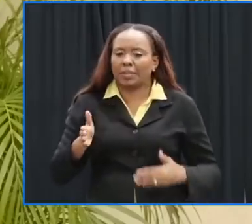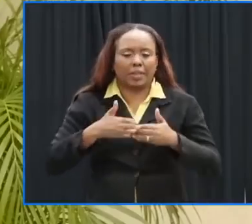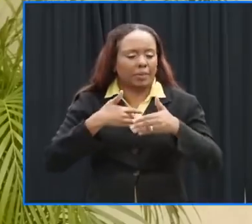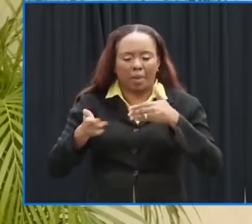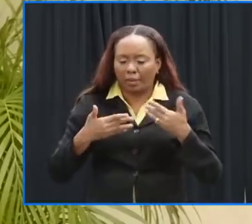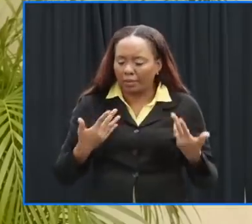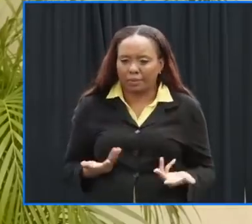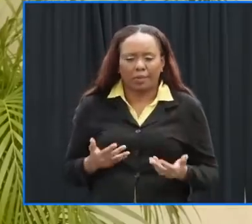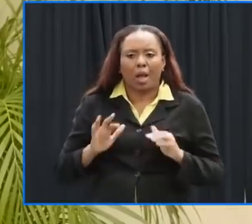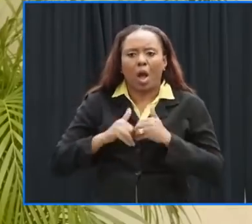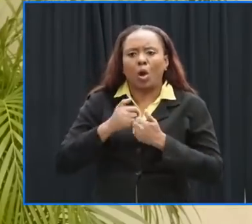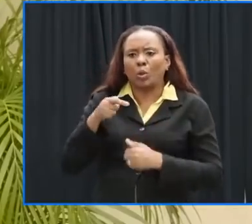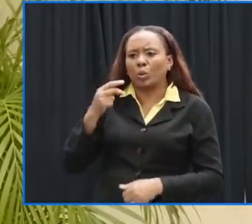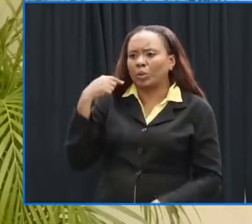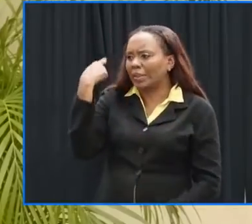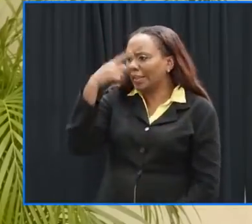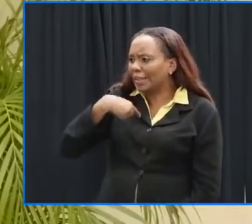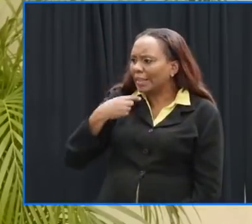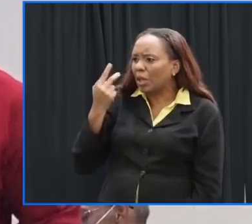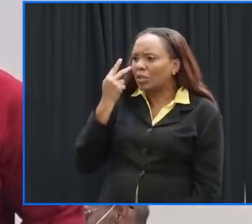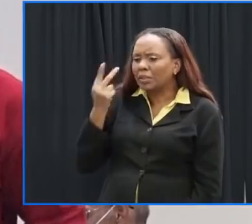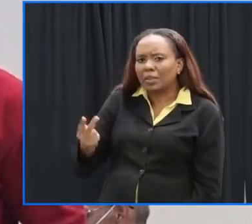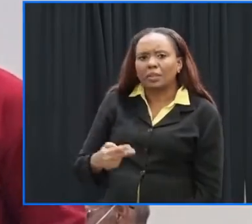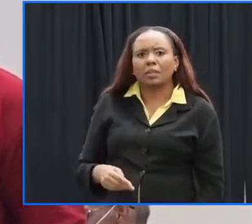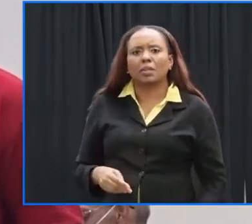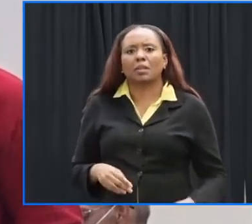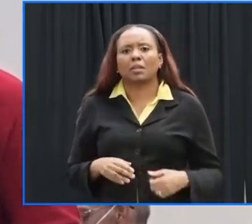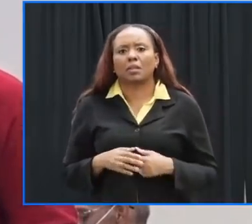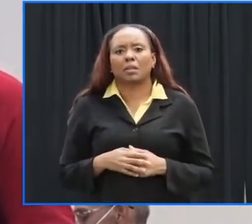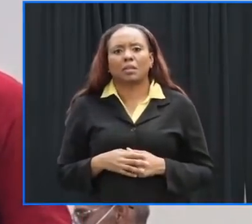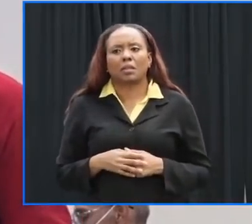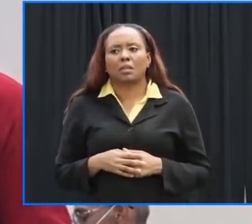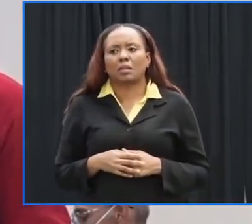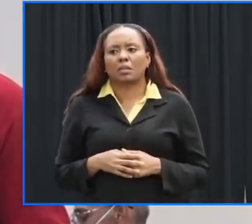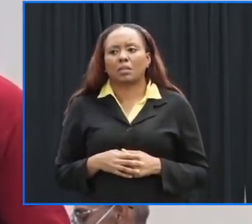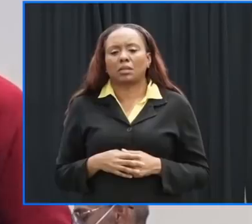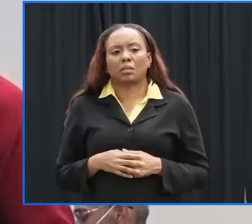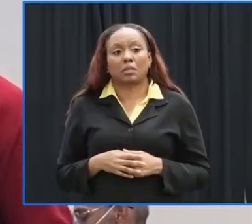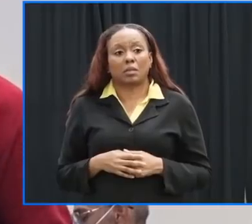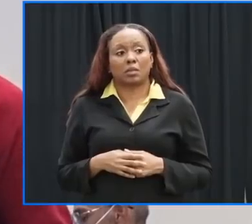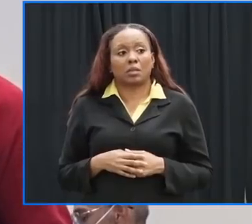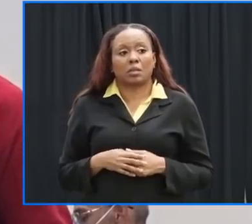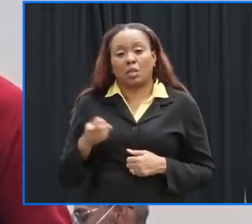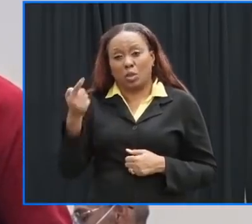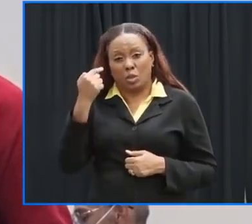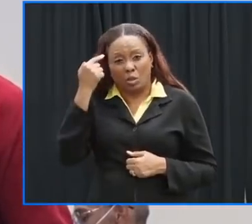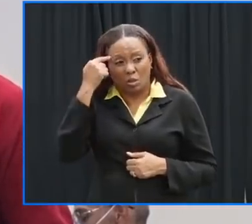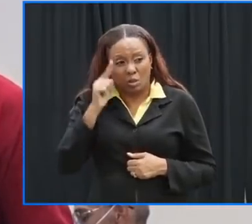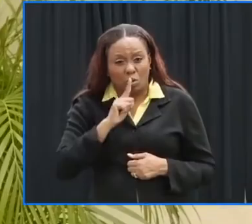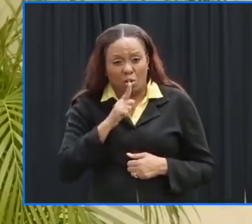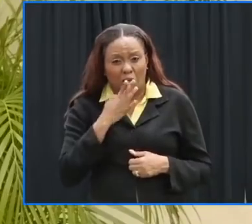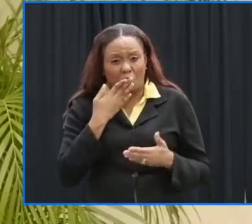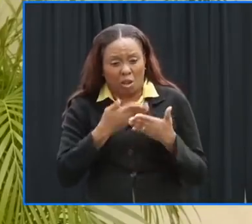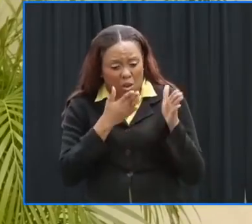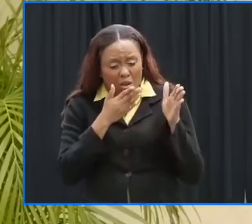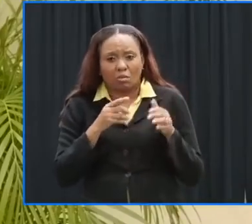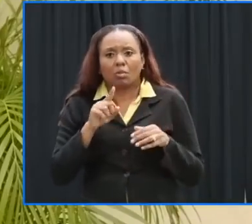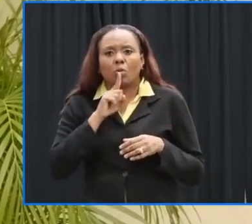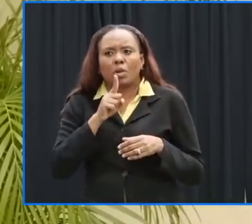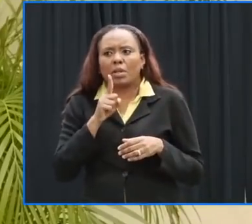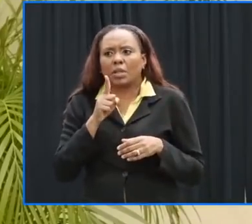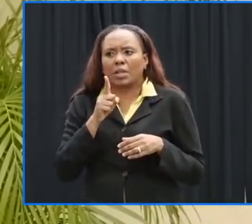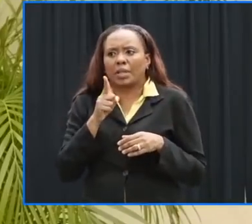regardless the fact how it looks at this stage would you consider this a well organized system or is it quite disorganized at this time it is